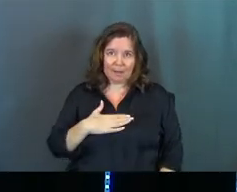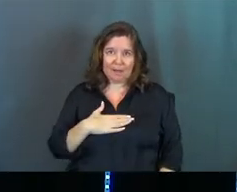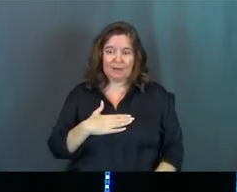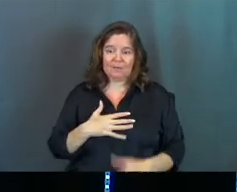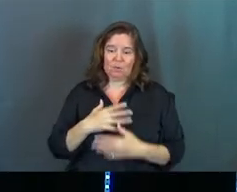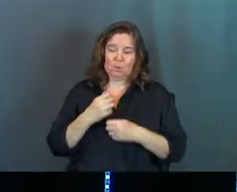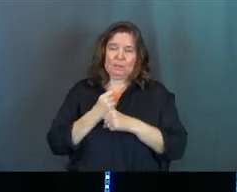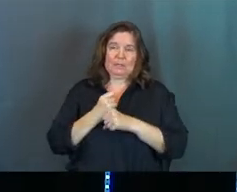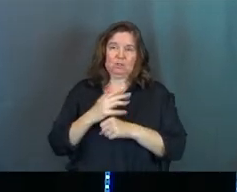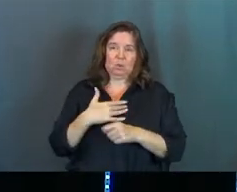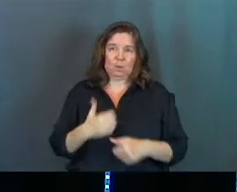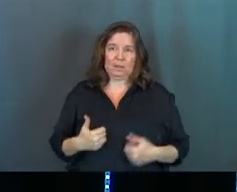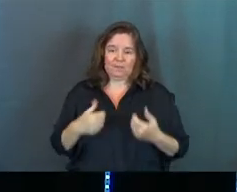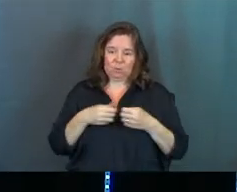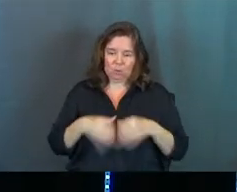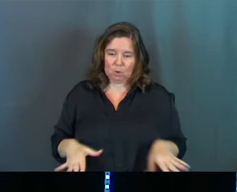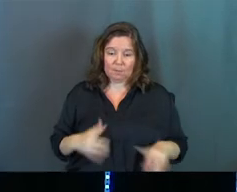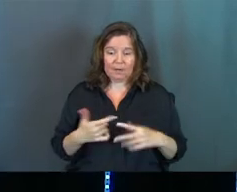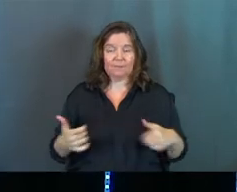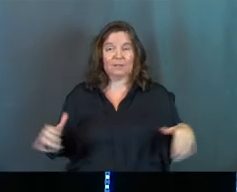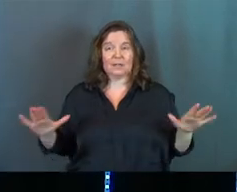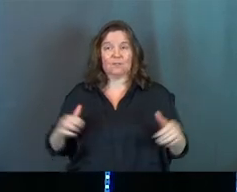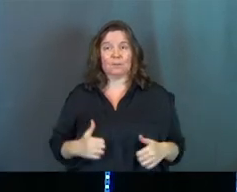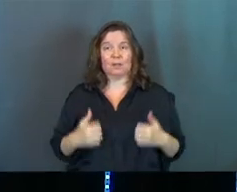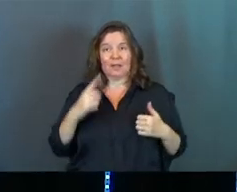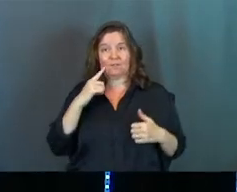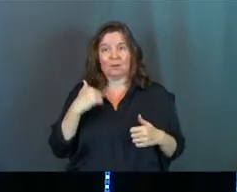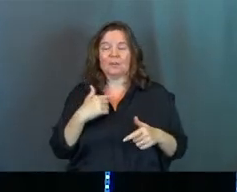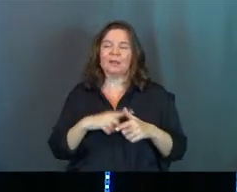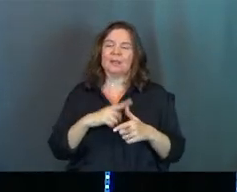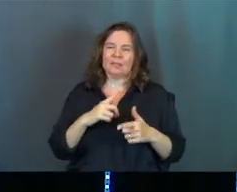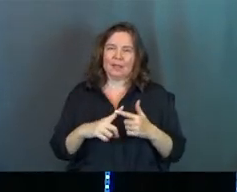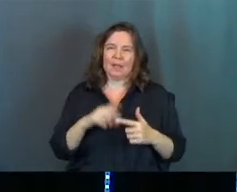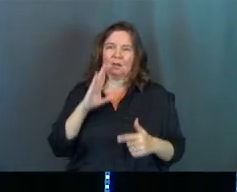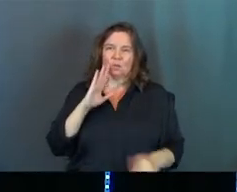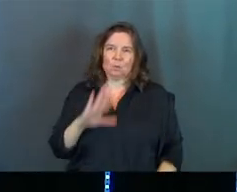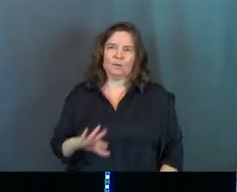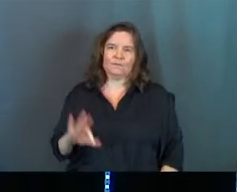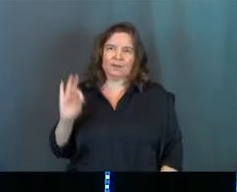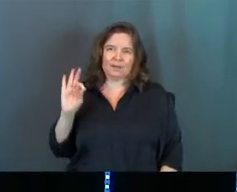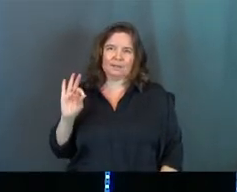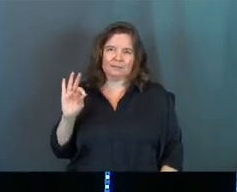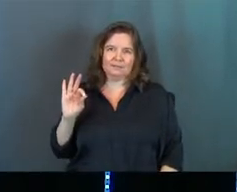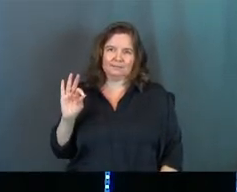If you cling to your life, you will lose it. But if you give up your life for me, then you'll find it.